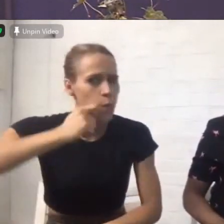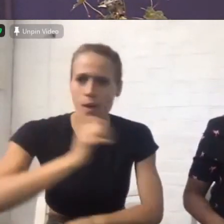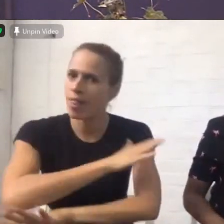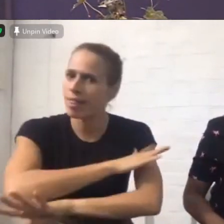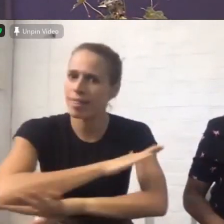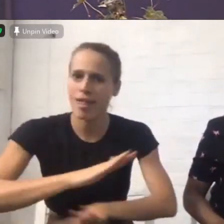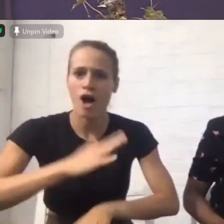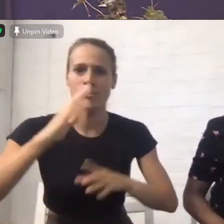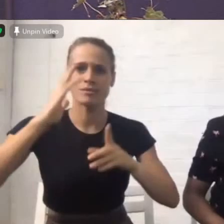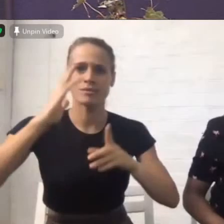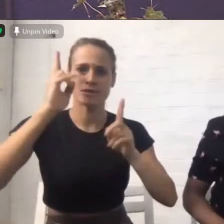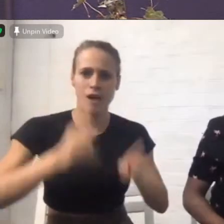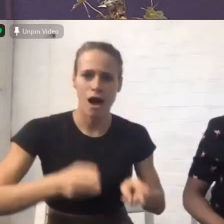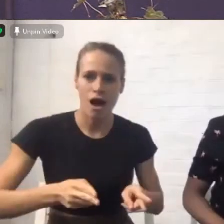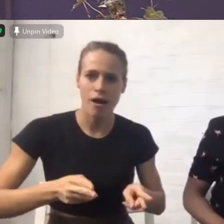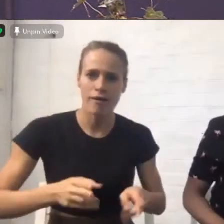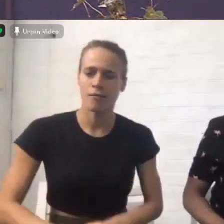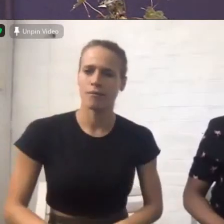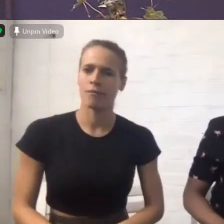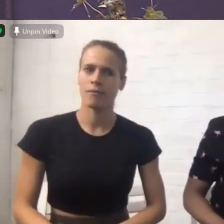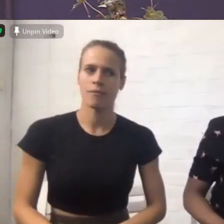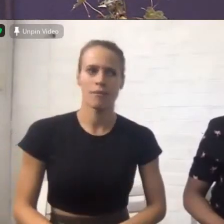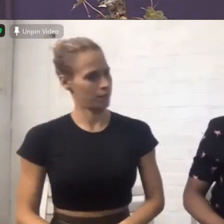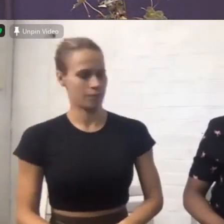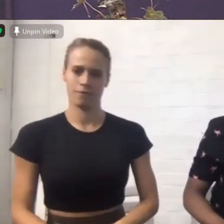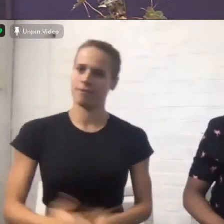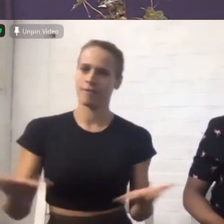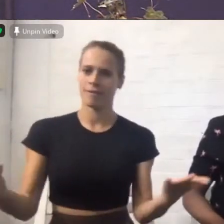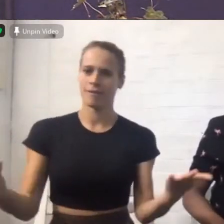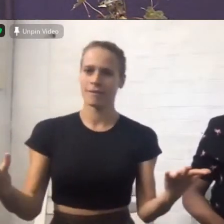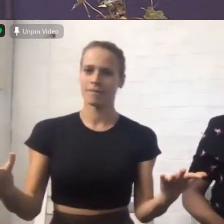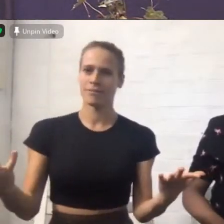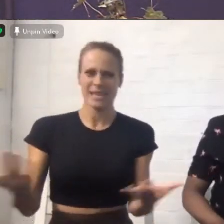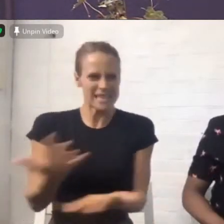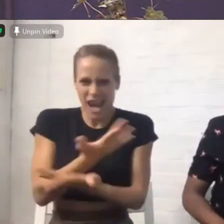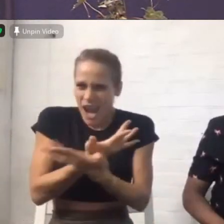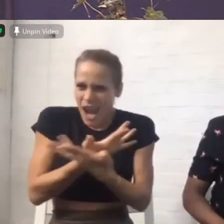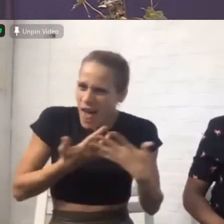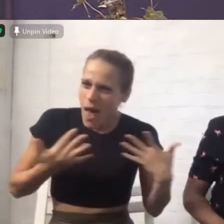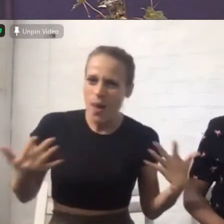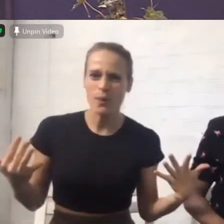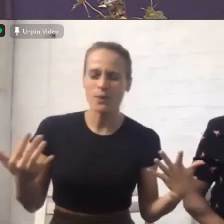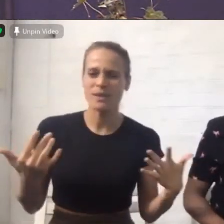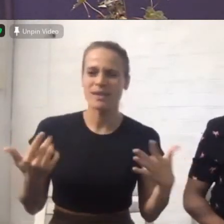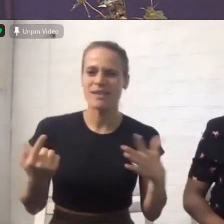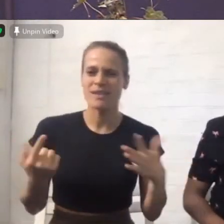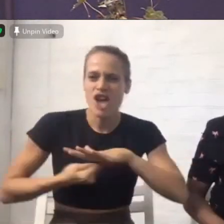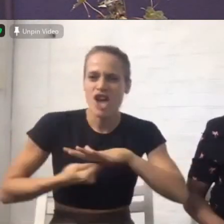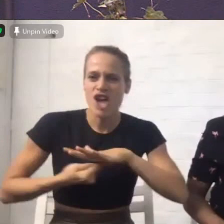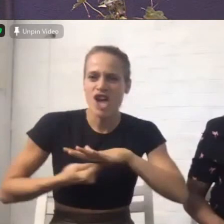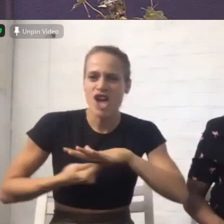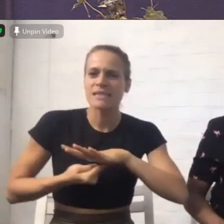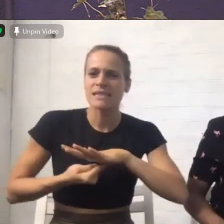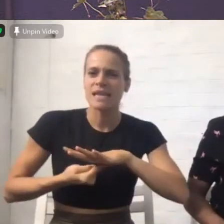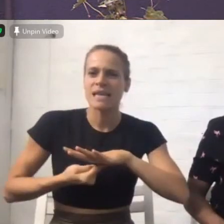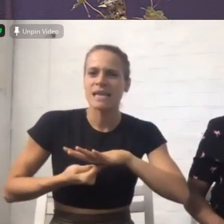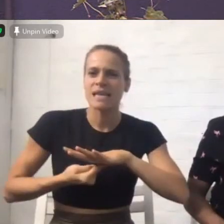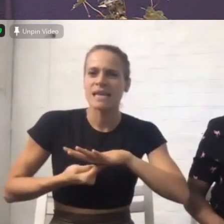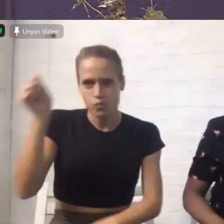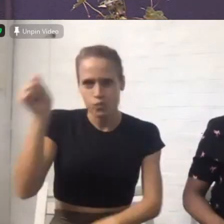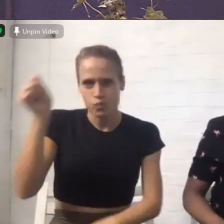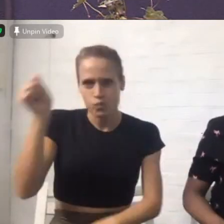There are so many circumstances in life where we need to know that that's the word of God. Peace.